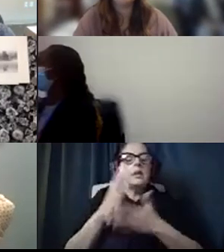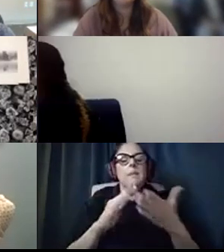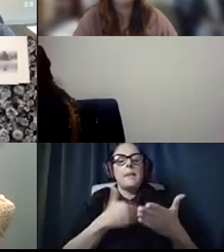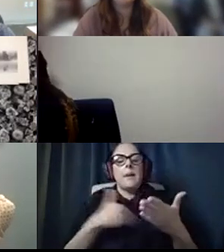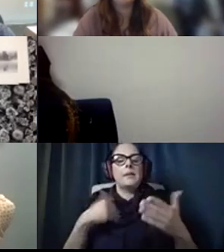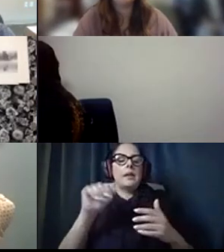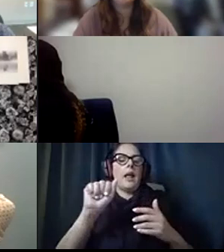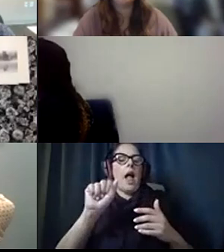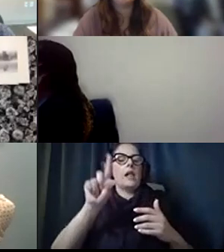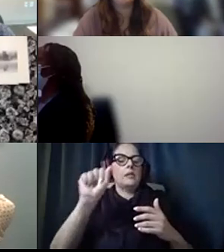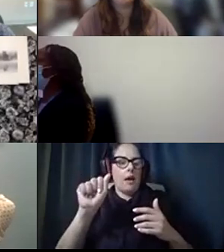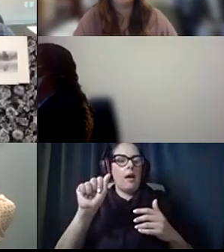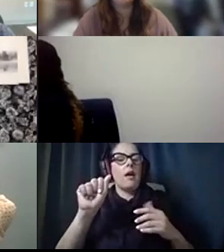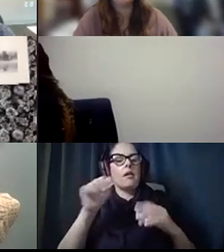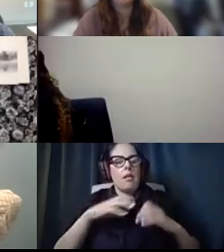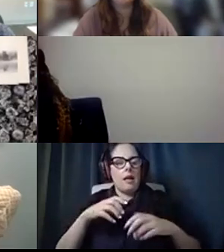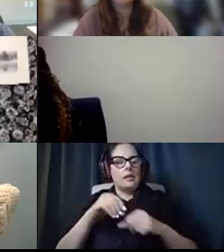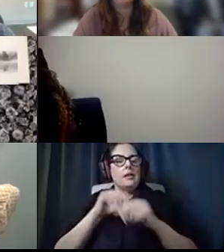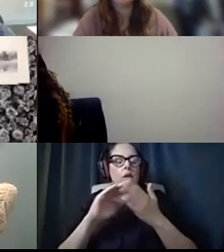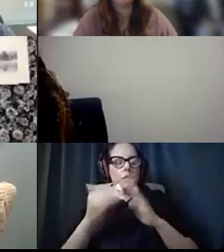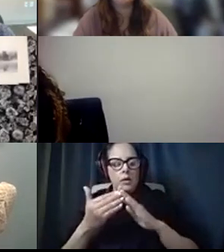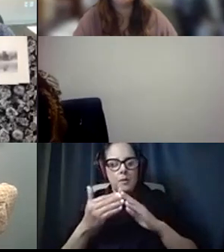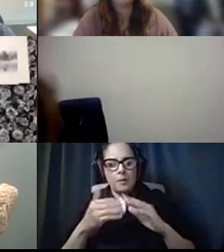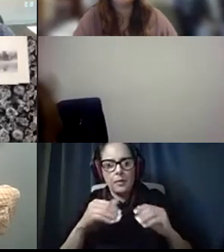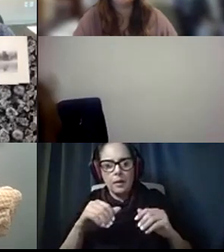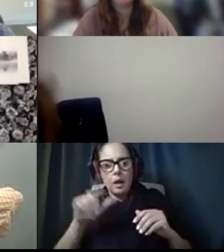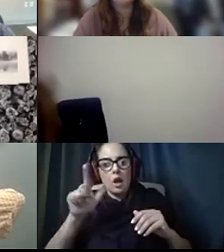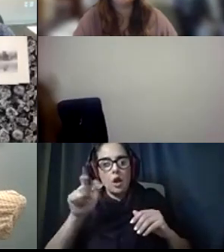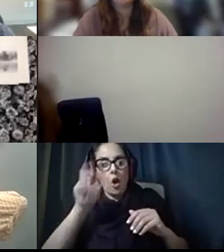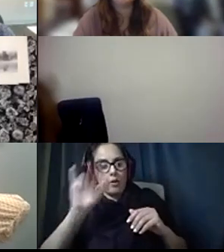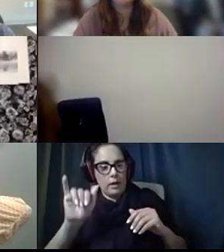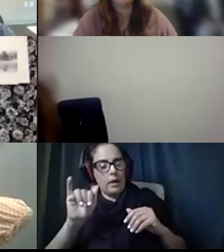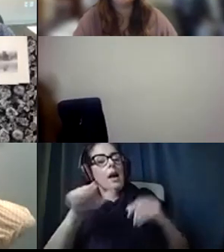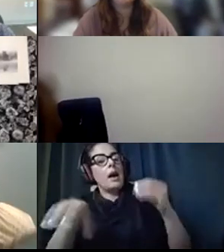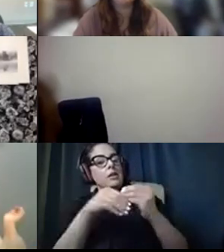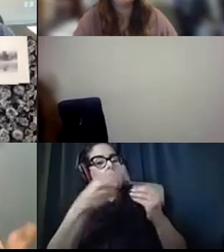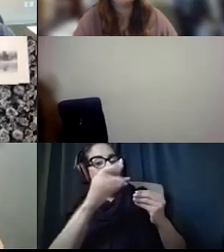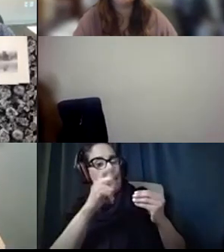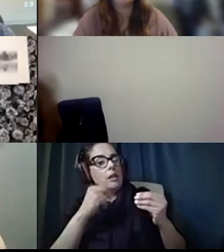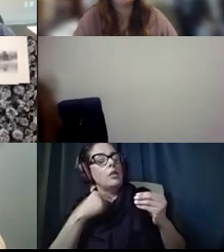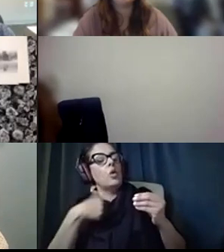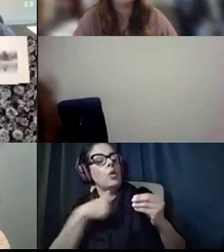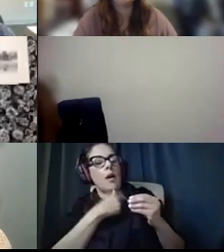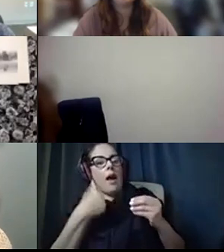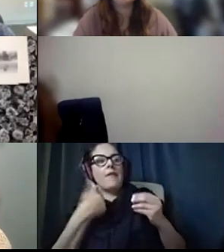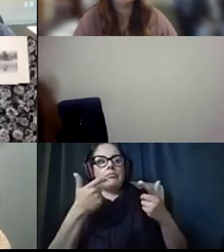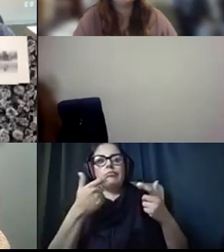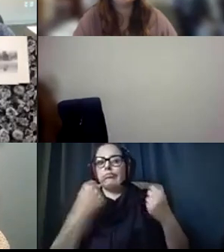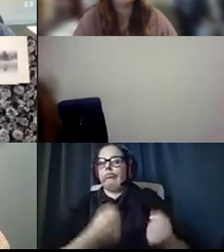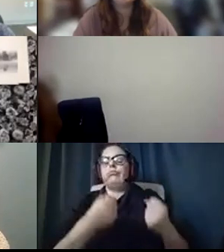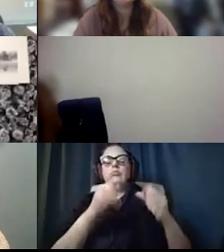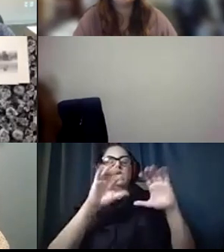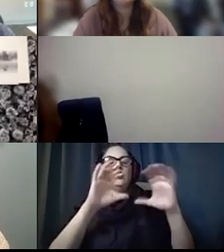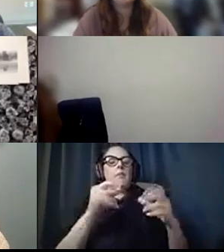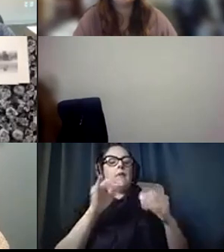ALTA clients in the community. Additionally, Helen, we have a very robust group of client